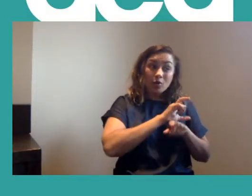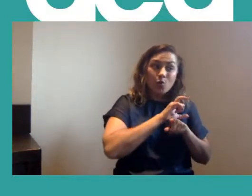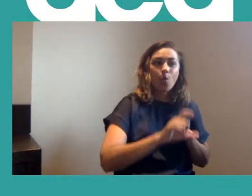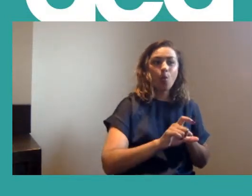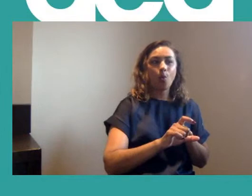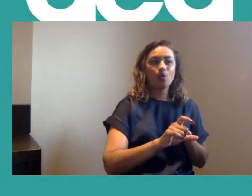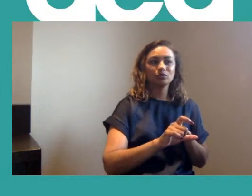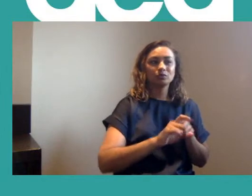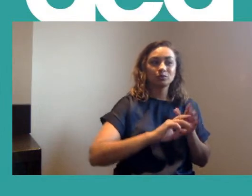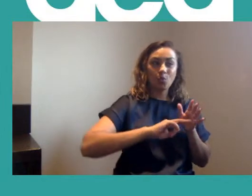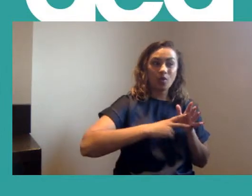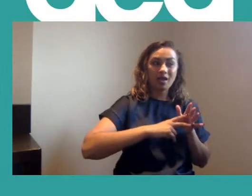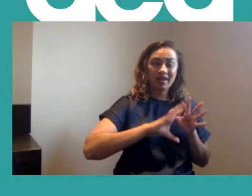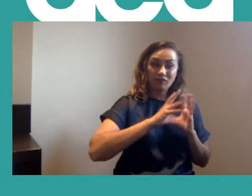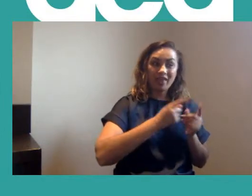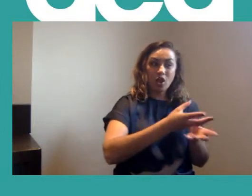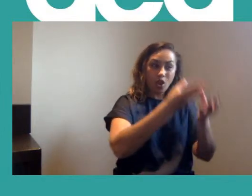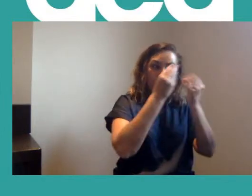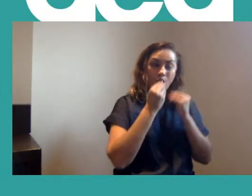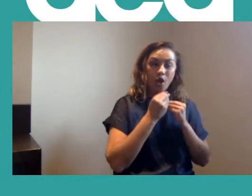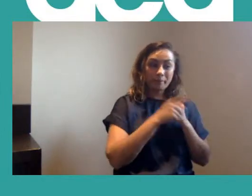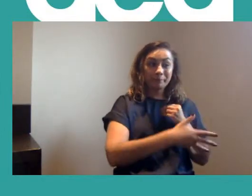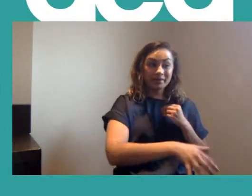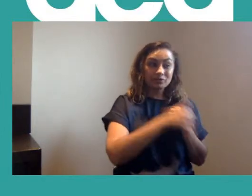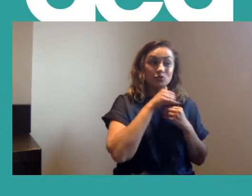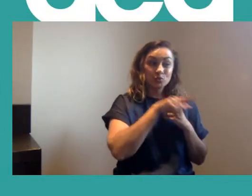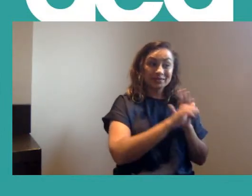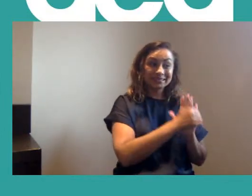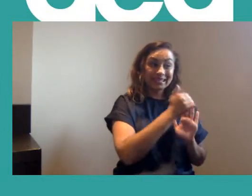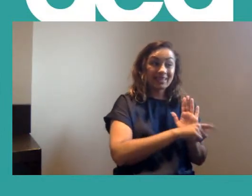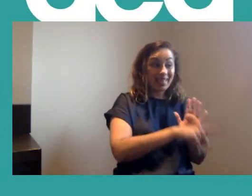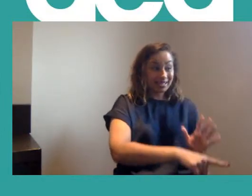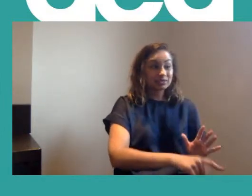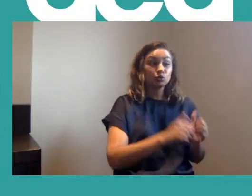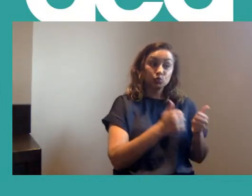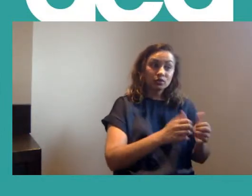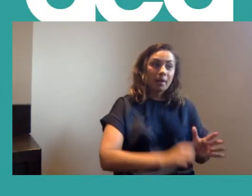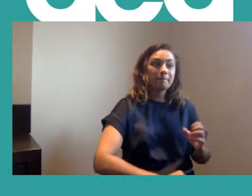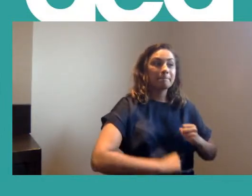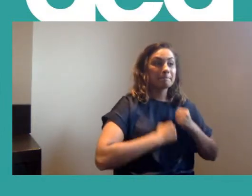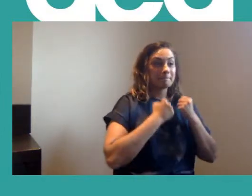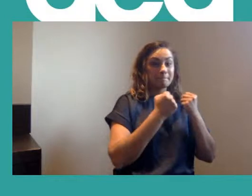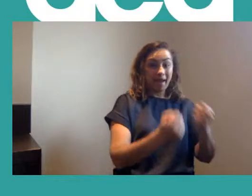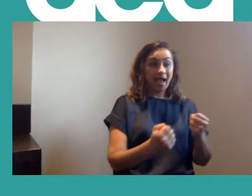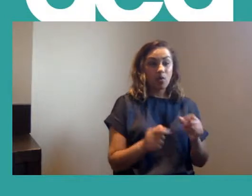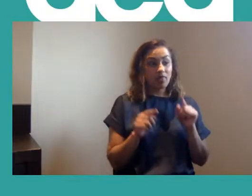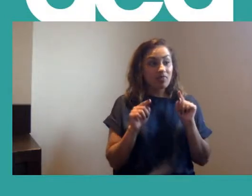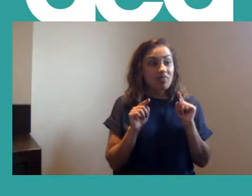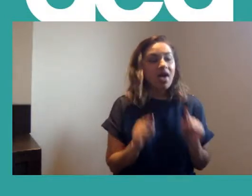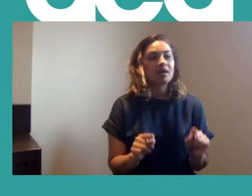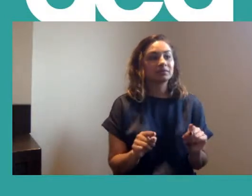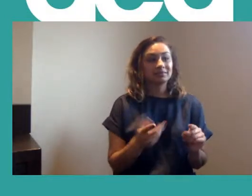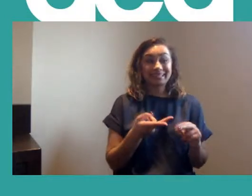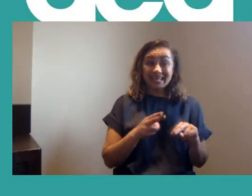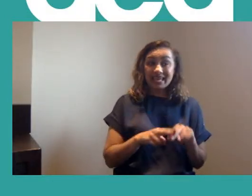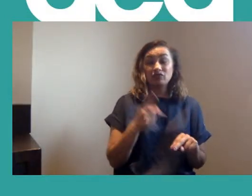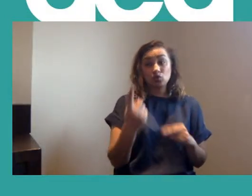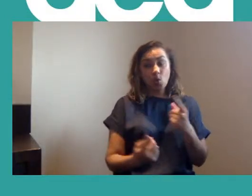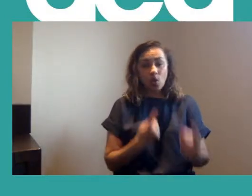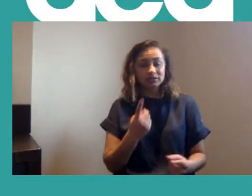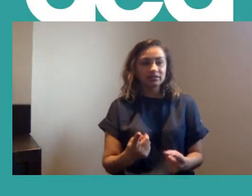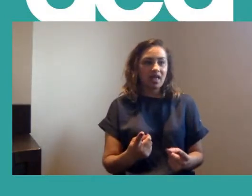this organising course. That is the transformational power that is delivered to your fingertips if you invest the time